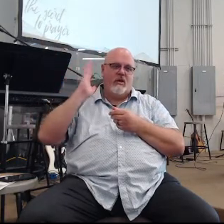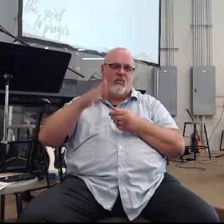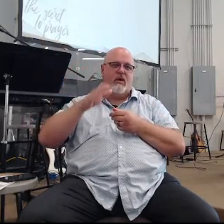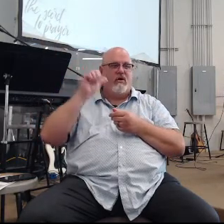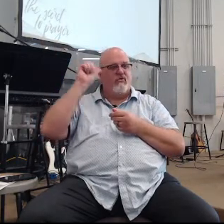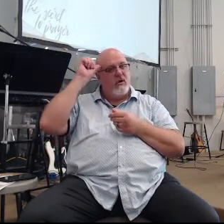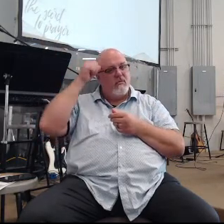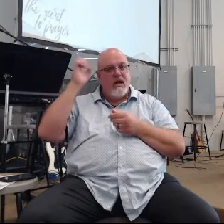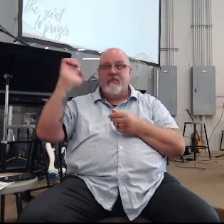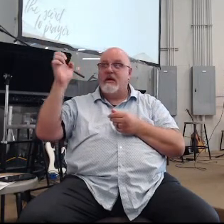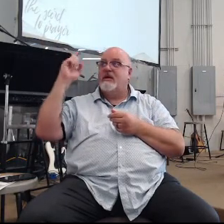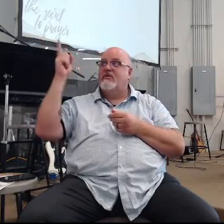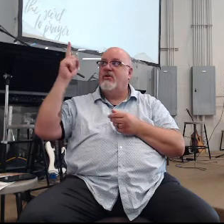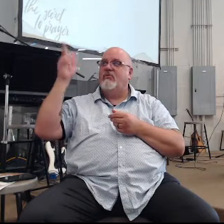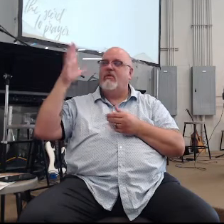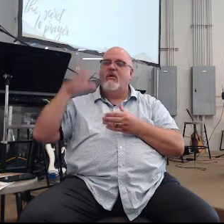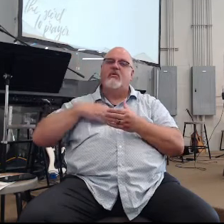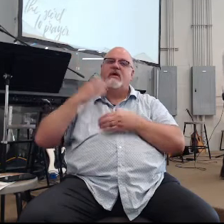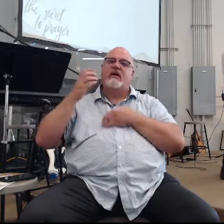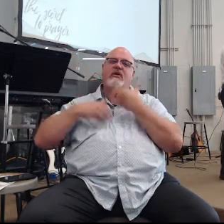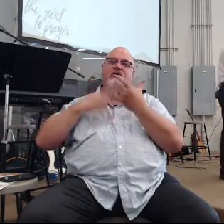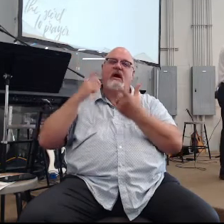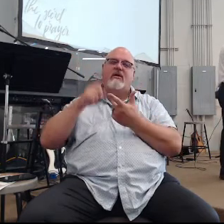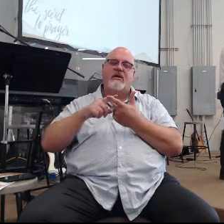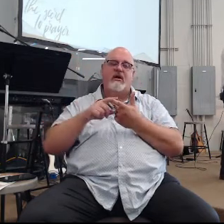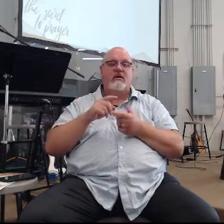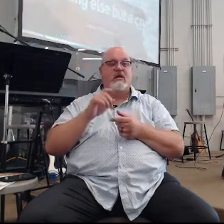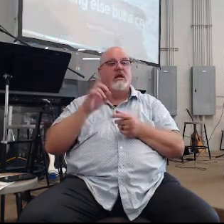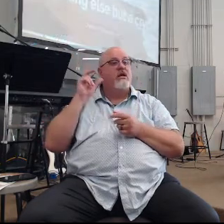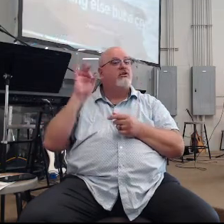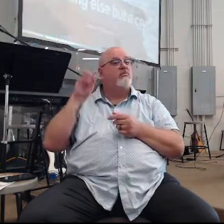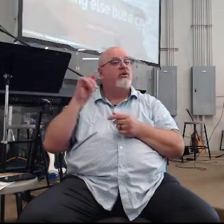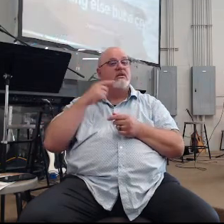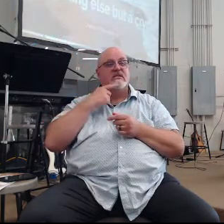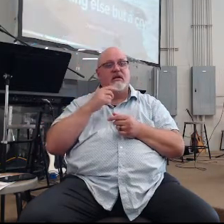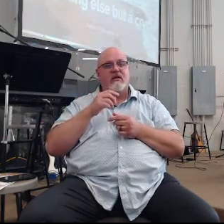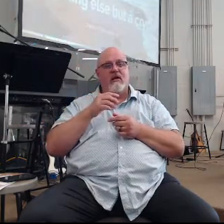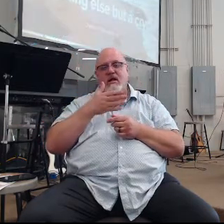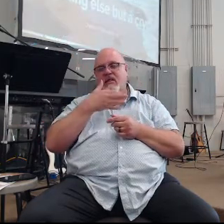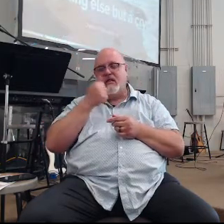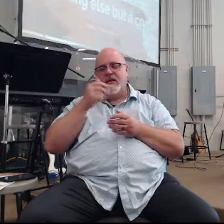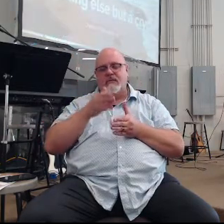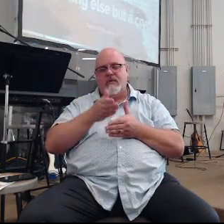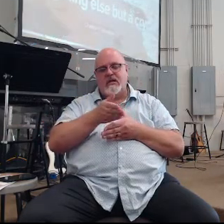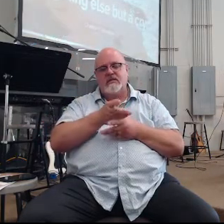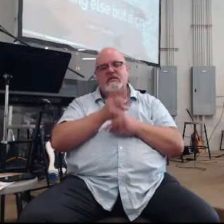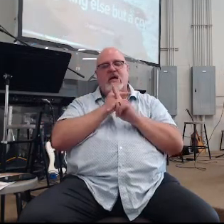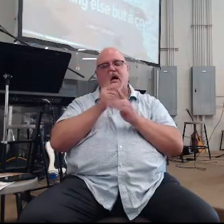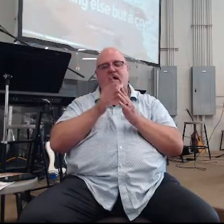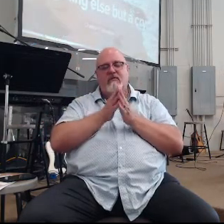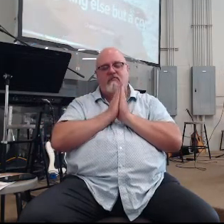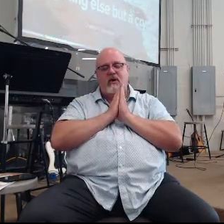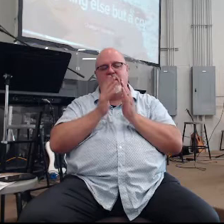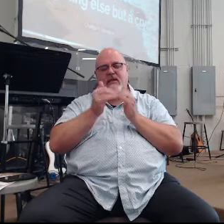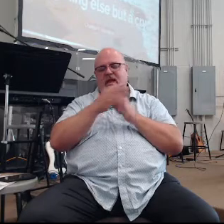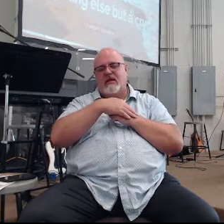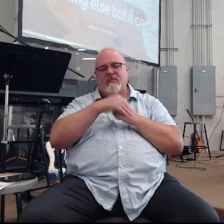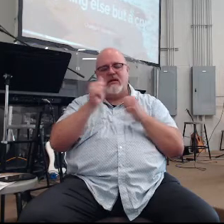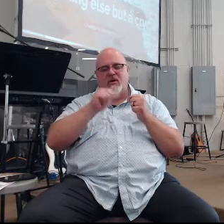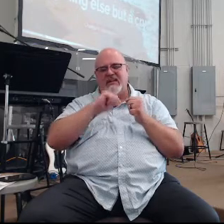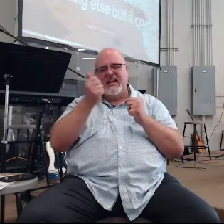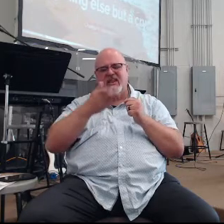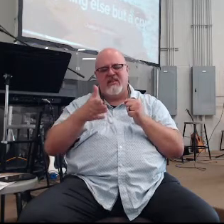that he is the only one we can cry out to Spurgeon said it this way the best style of prayer is that which cannot be called anything